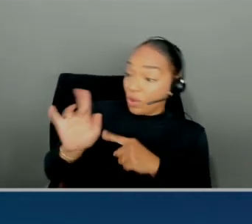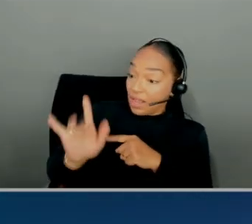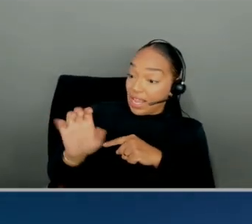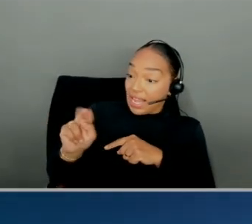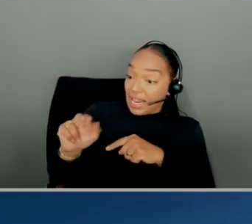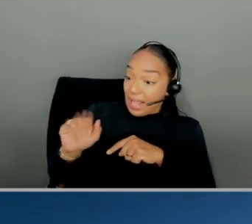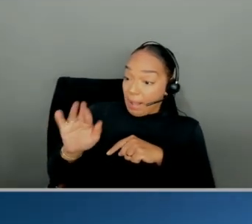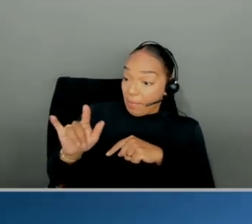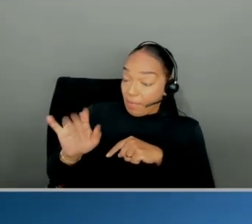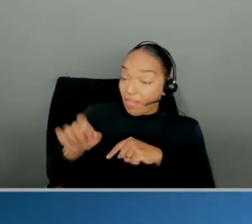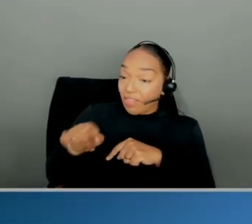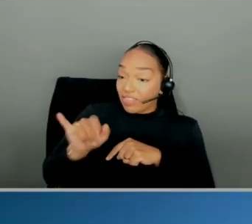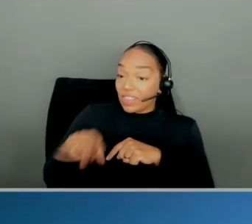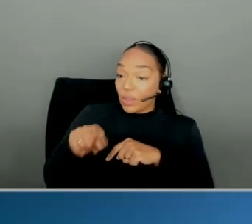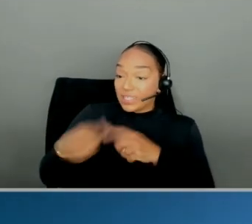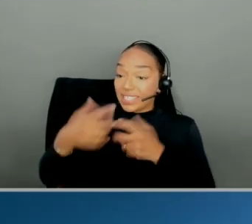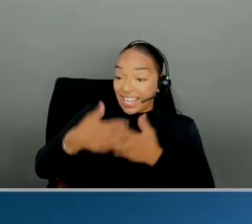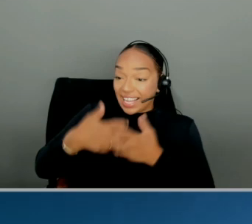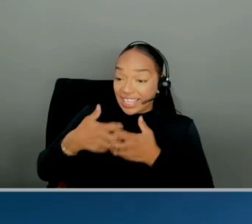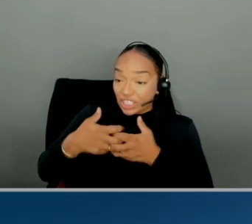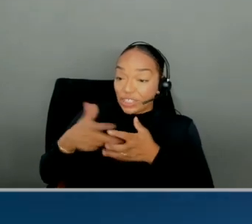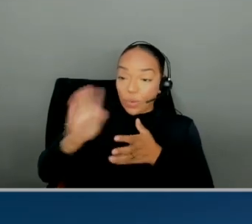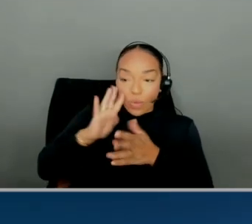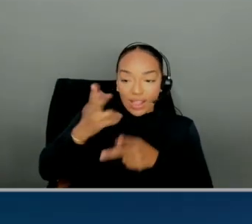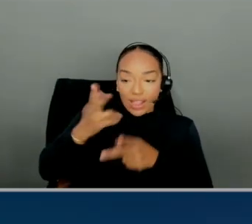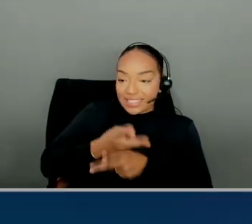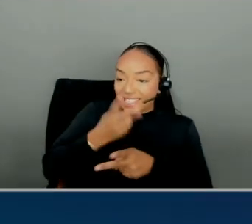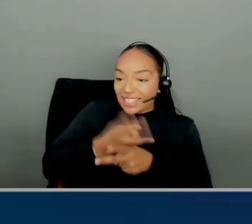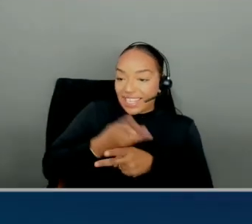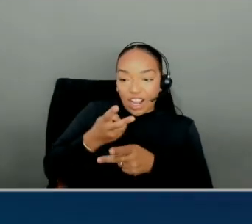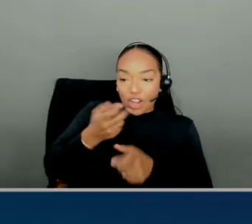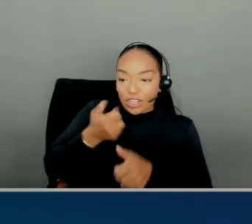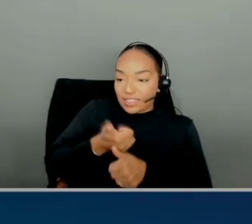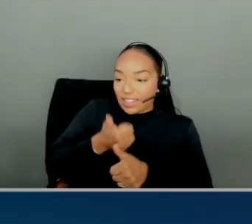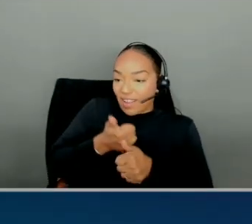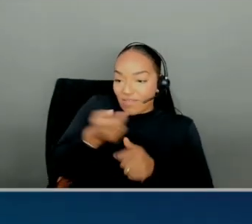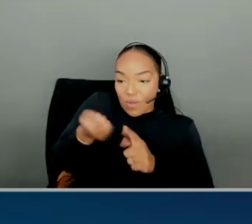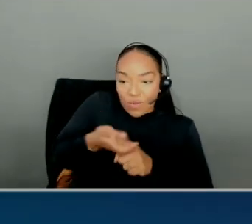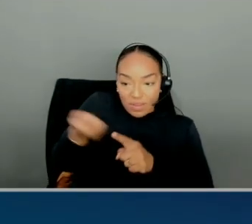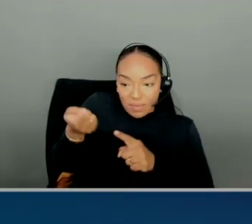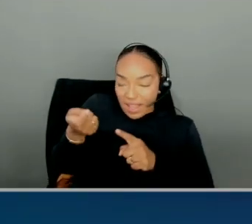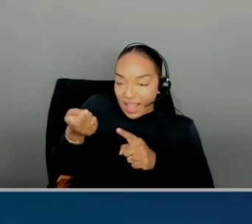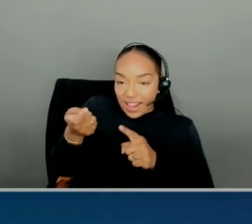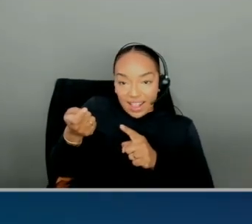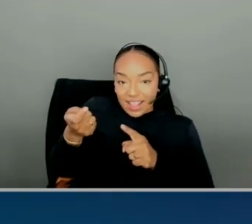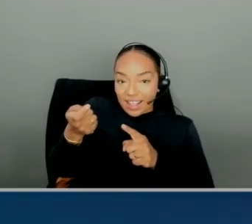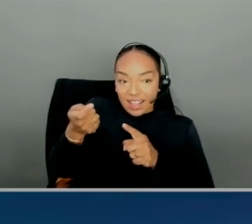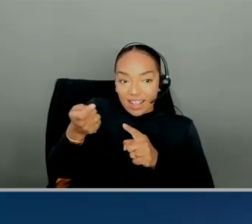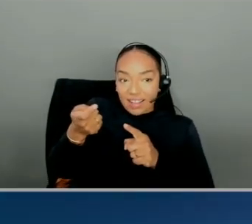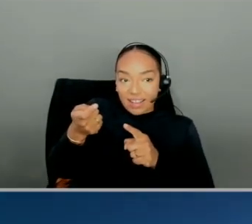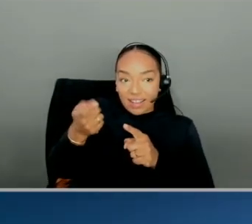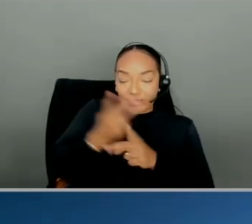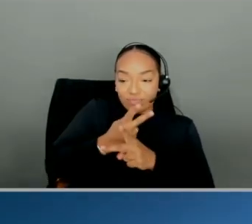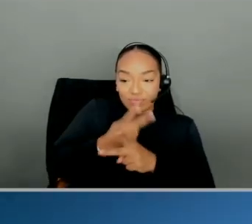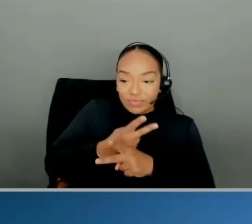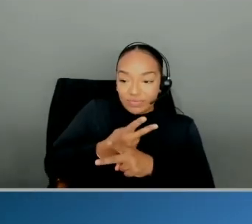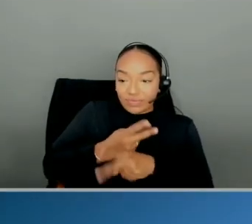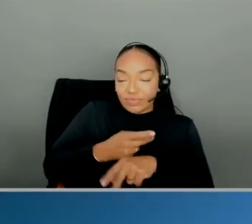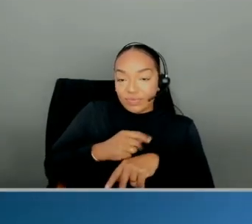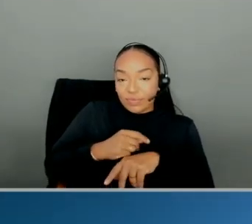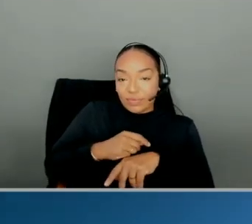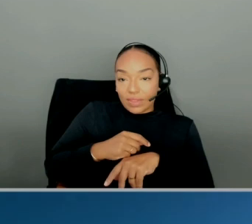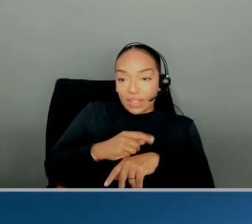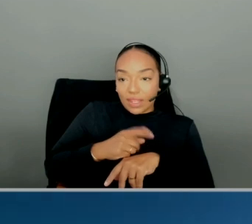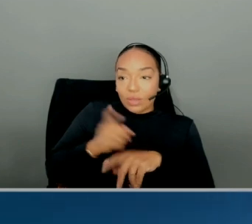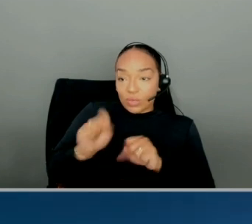those engines will take care of it automatically, right? So there is a step to generate the